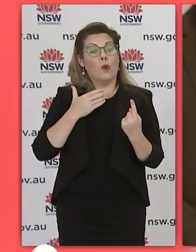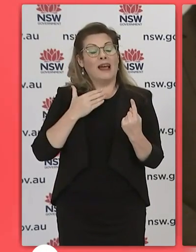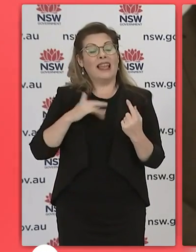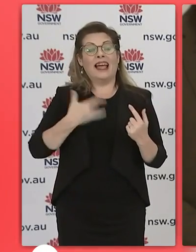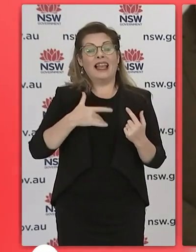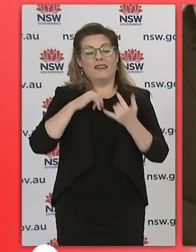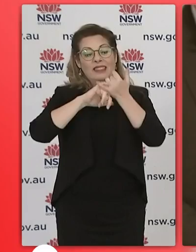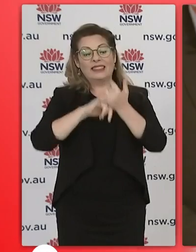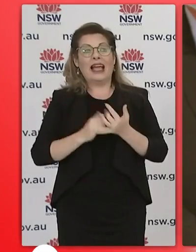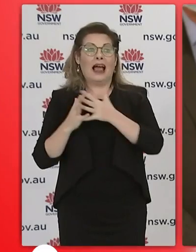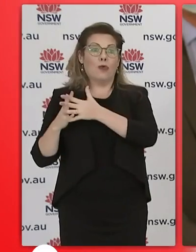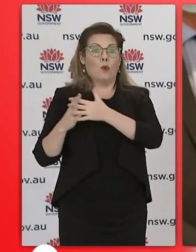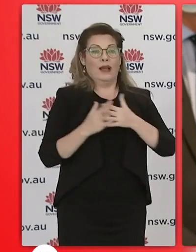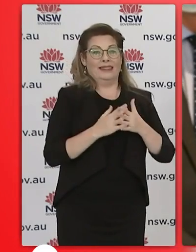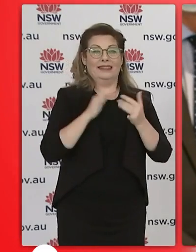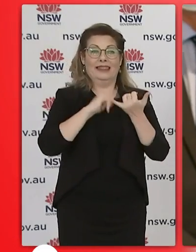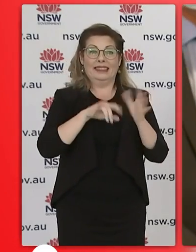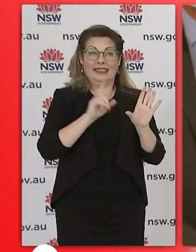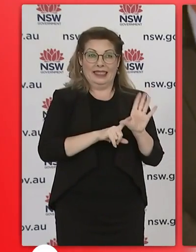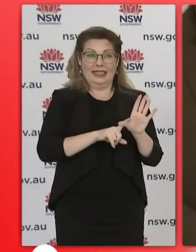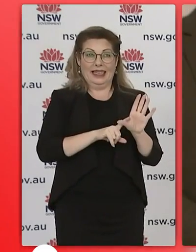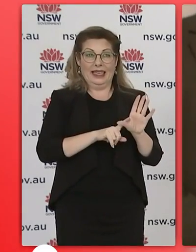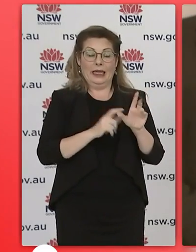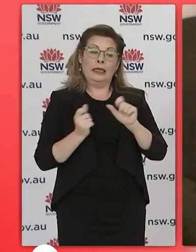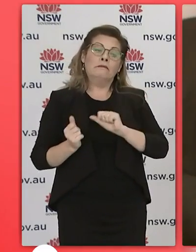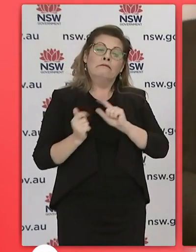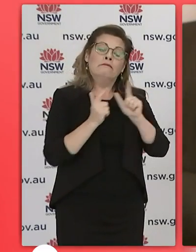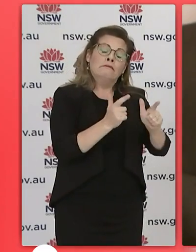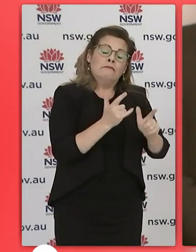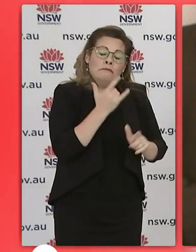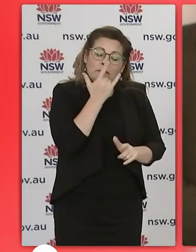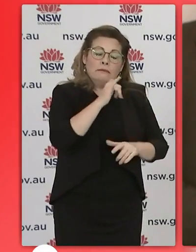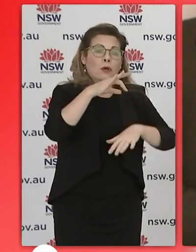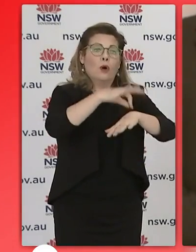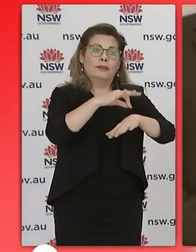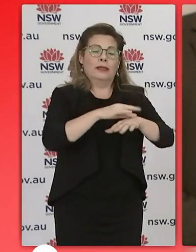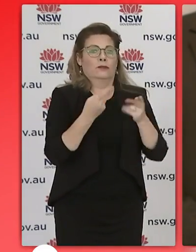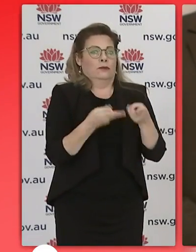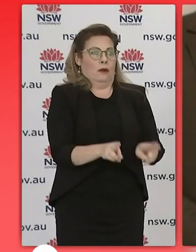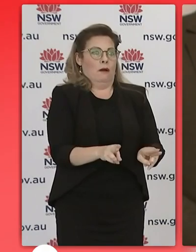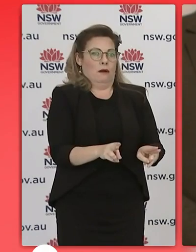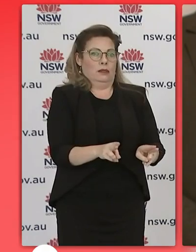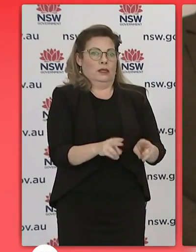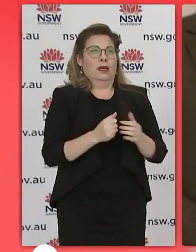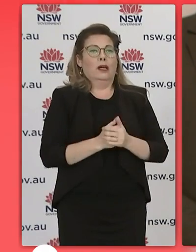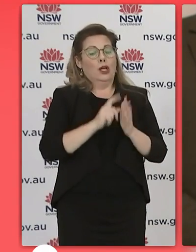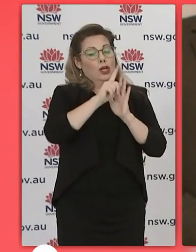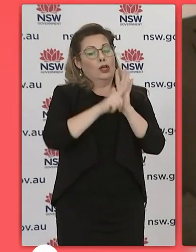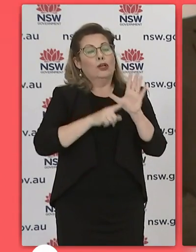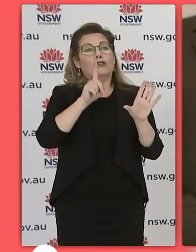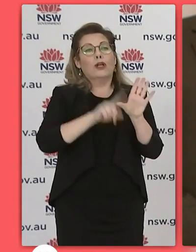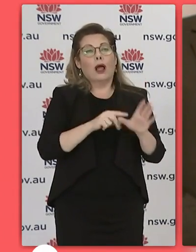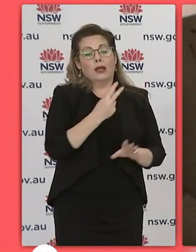sydney um died at liverpool hospital she tested positive for covert on the july 29 and she was not